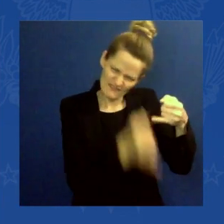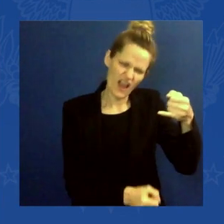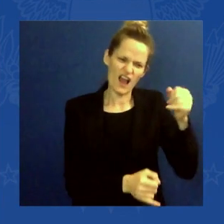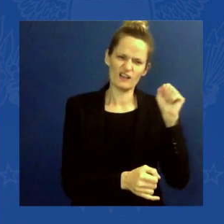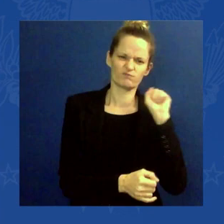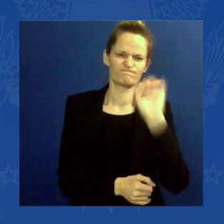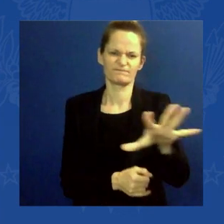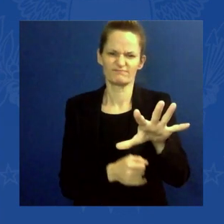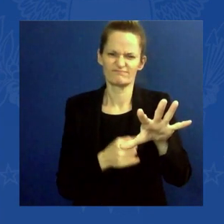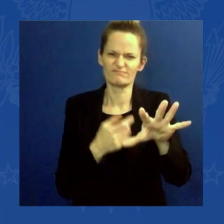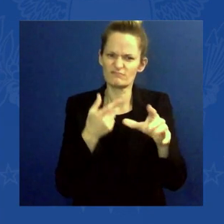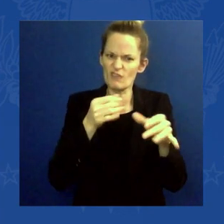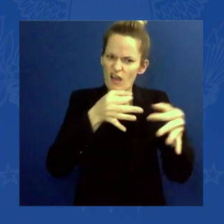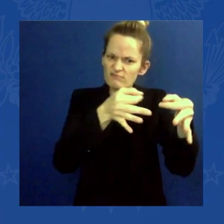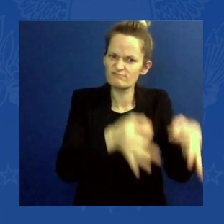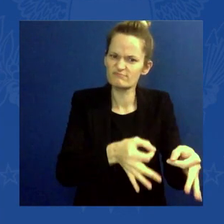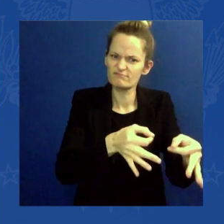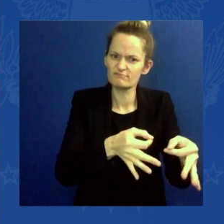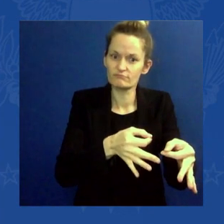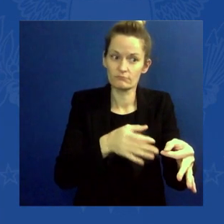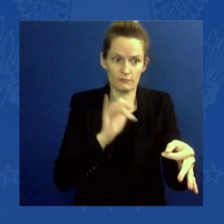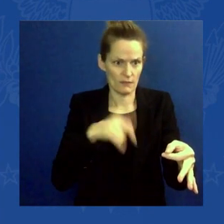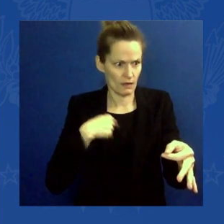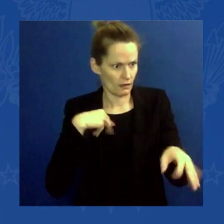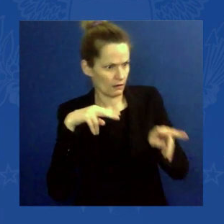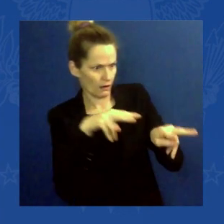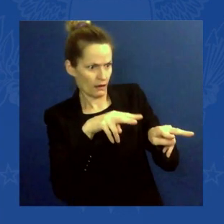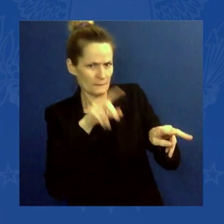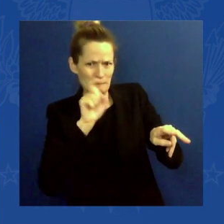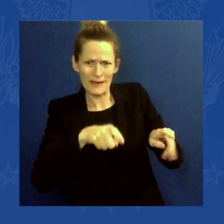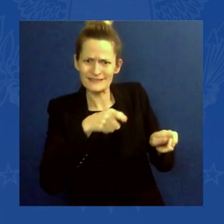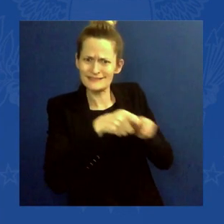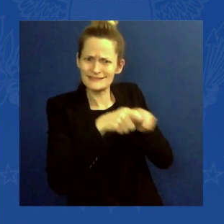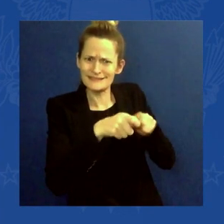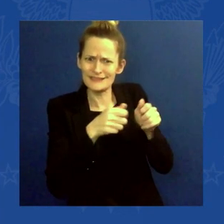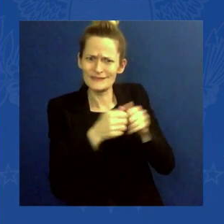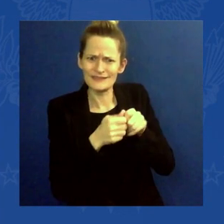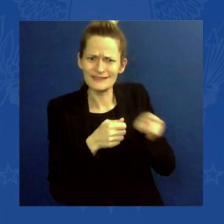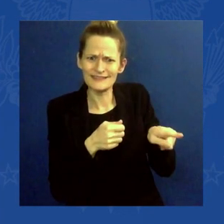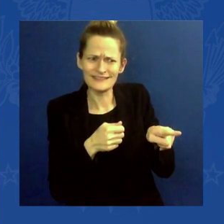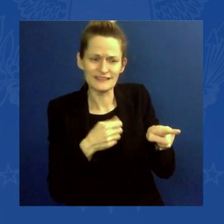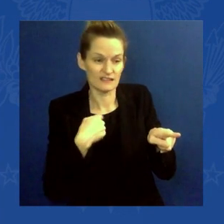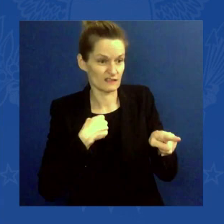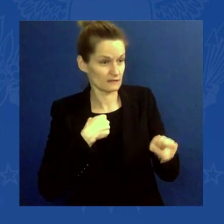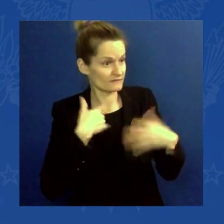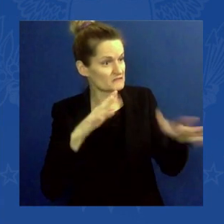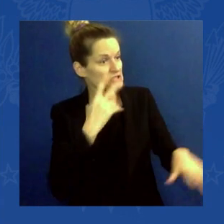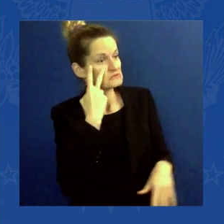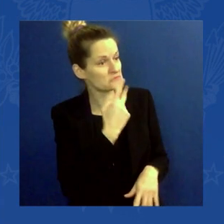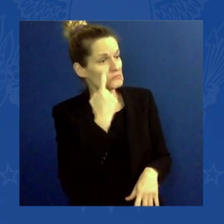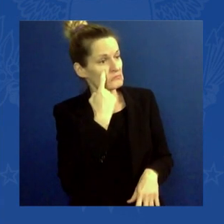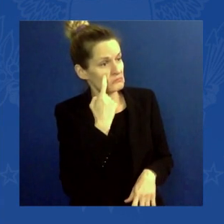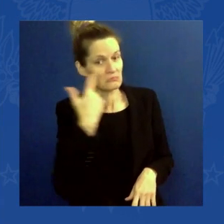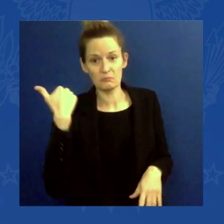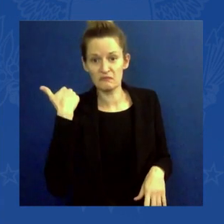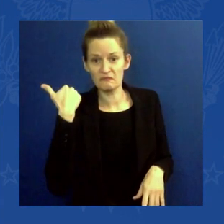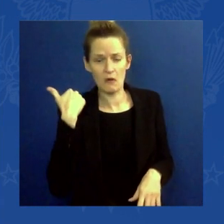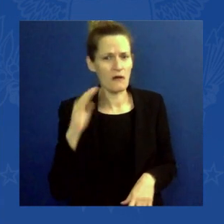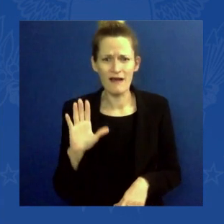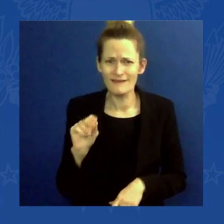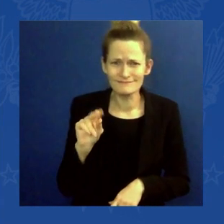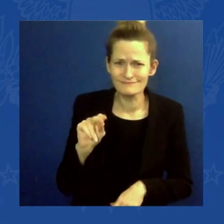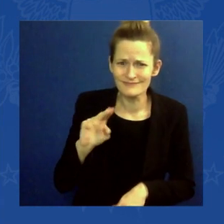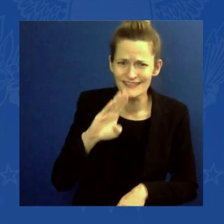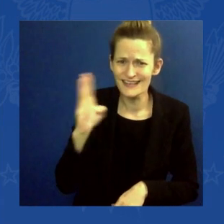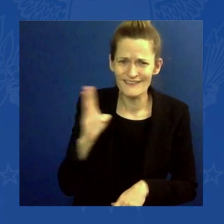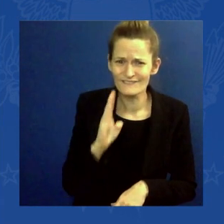including the most extreme weather in terms of the hottest summer we have ever experienced in California's history